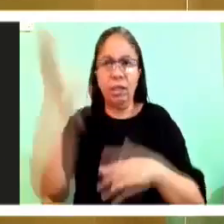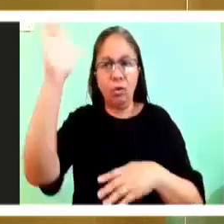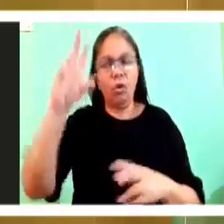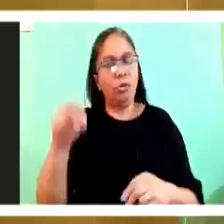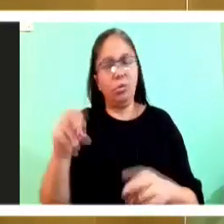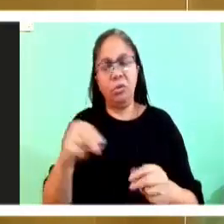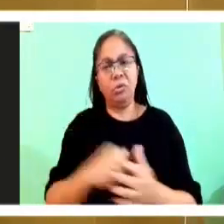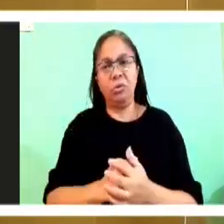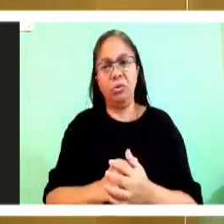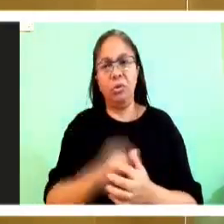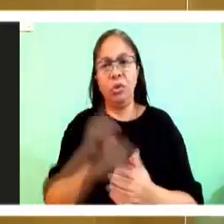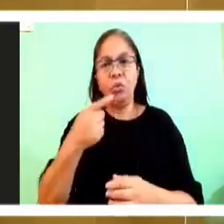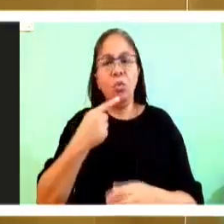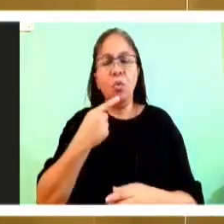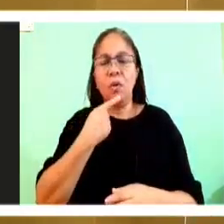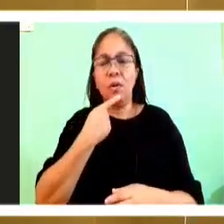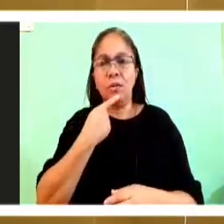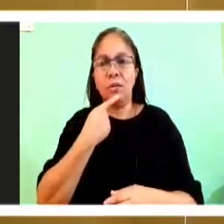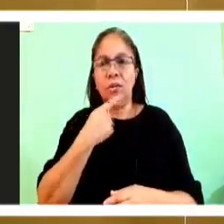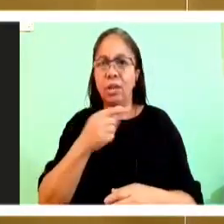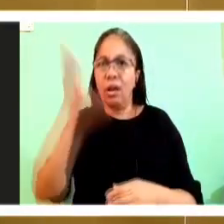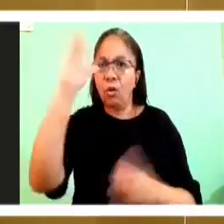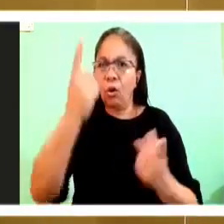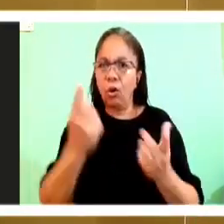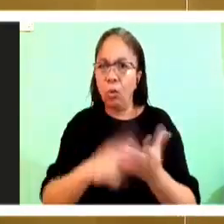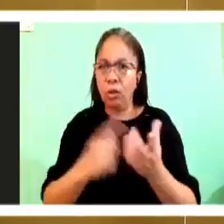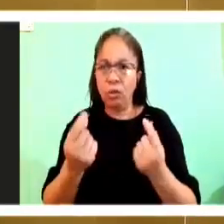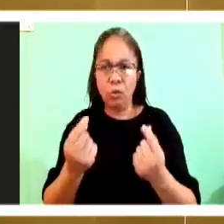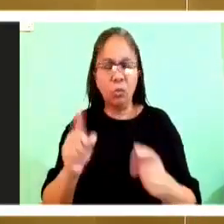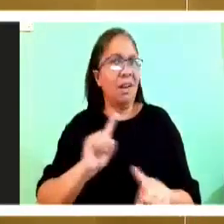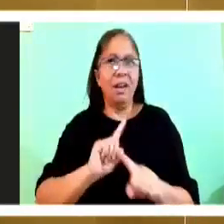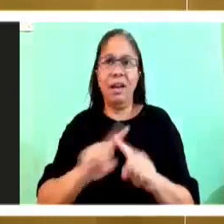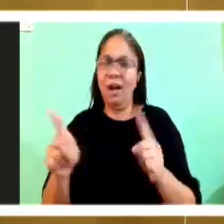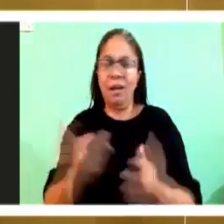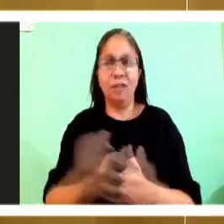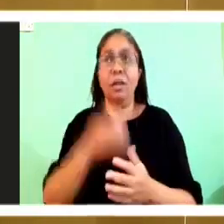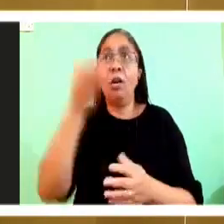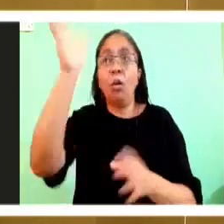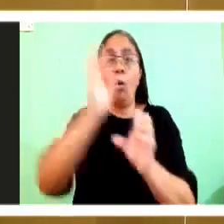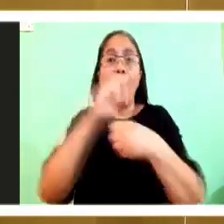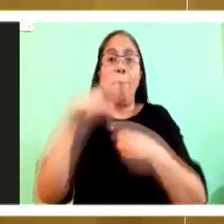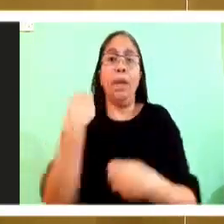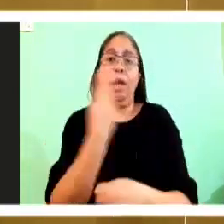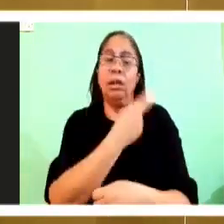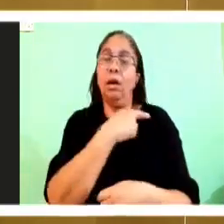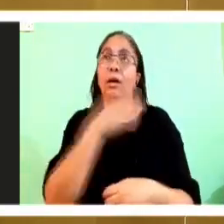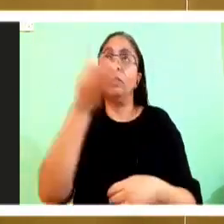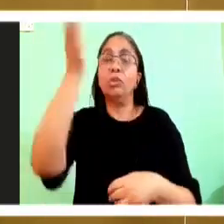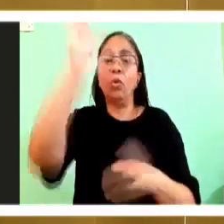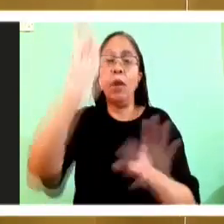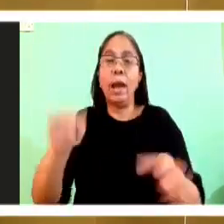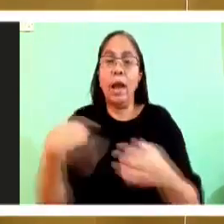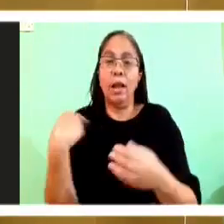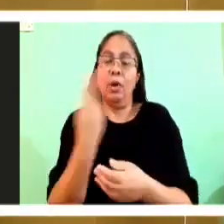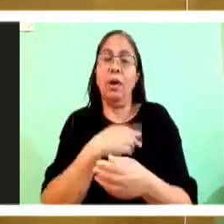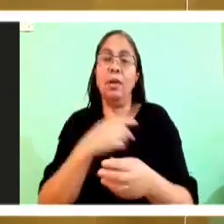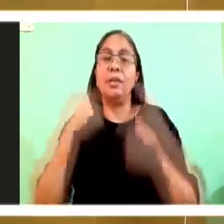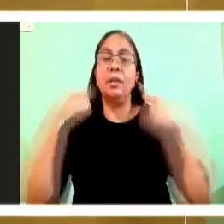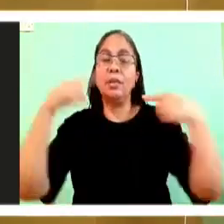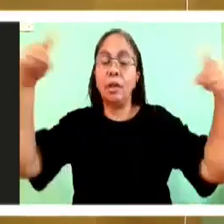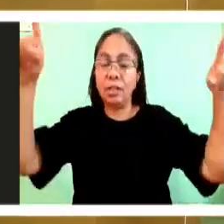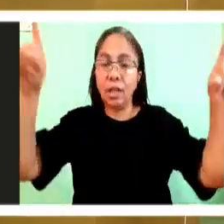God who created us in his image and likeness and it is God who makes our life fruitful. Open